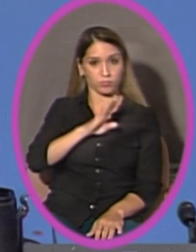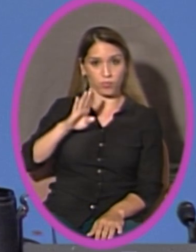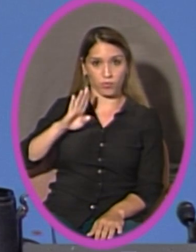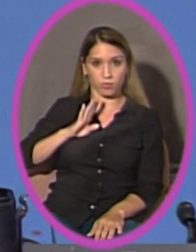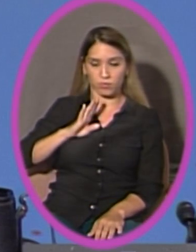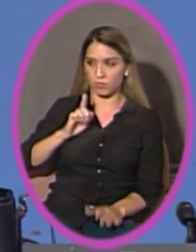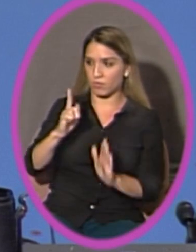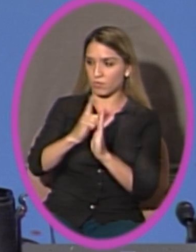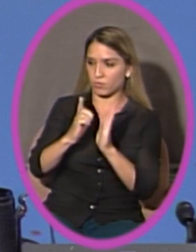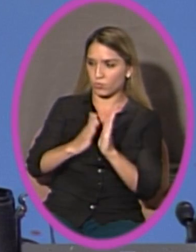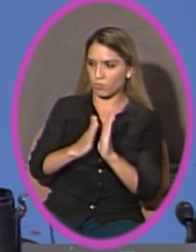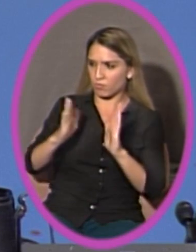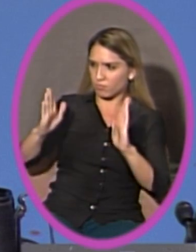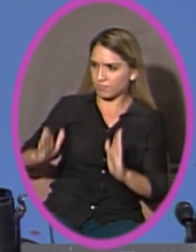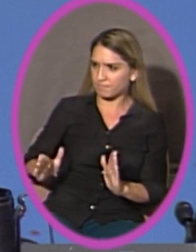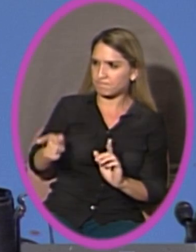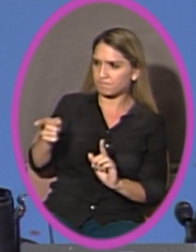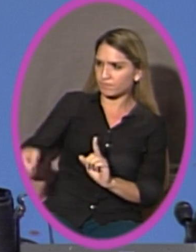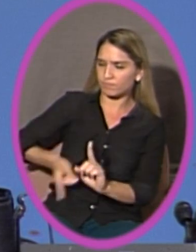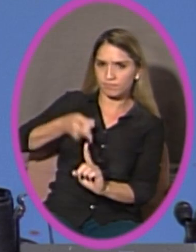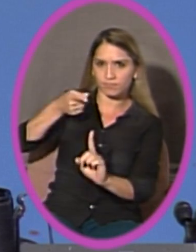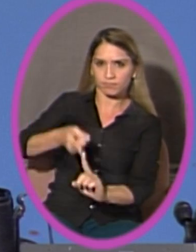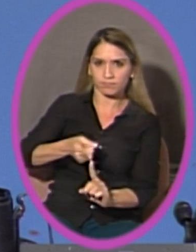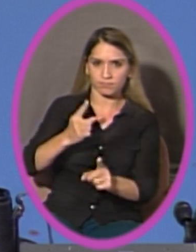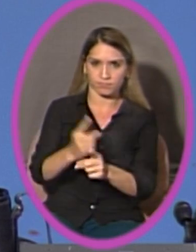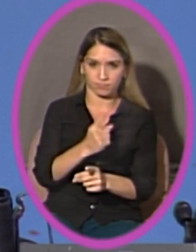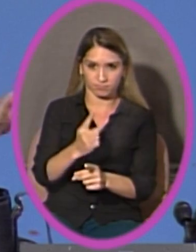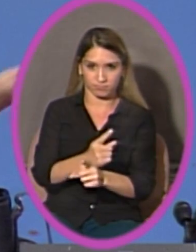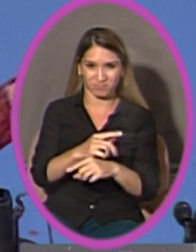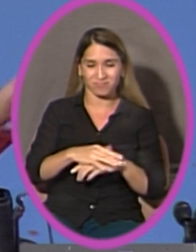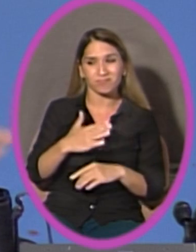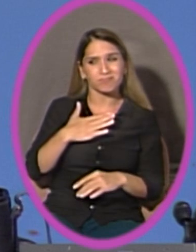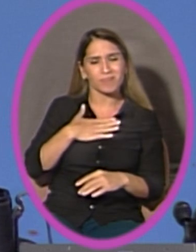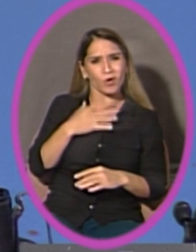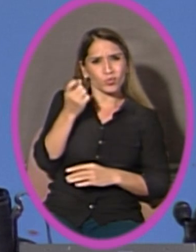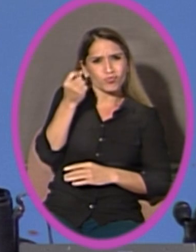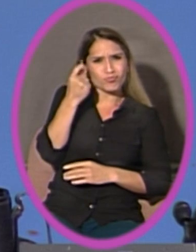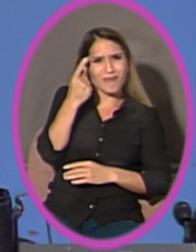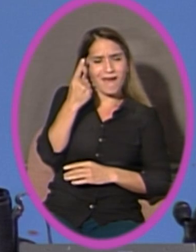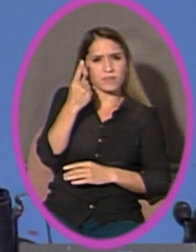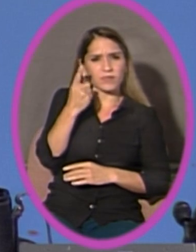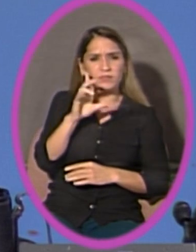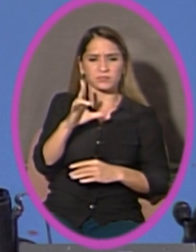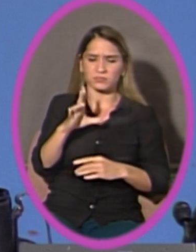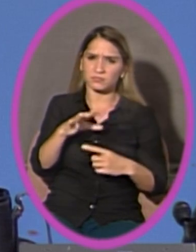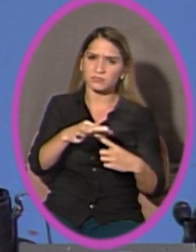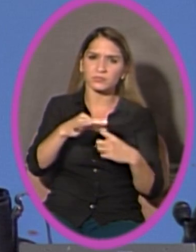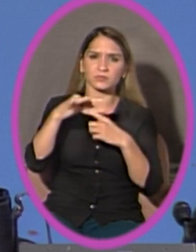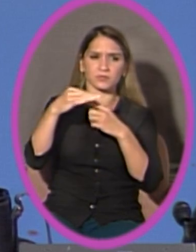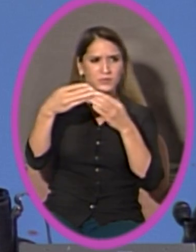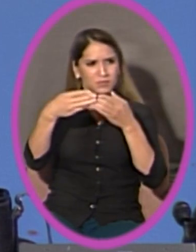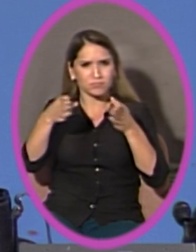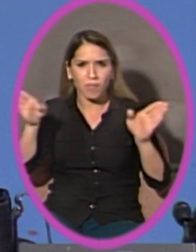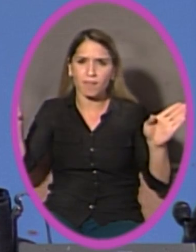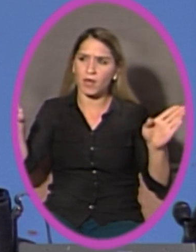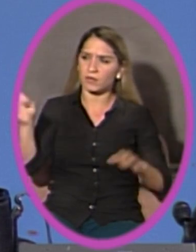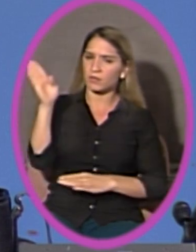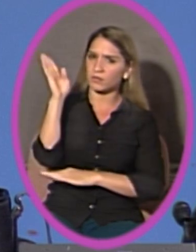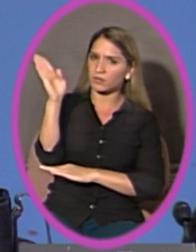understanding that, you know, that particularly in public forums, you know,